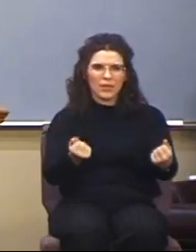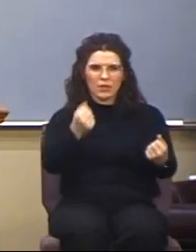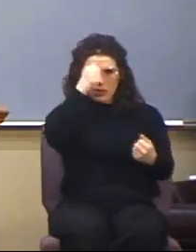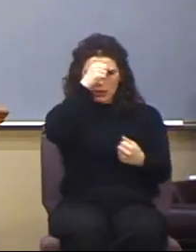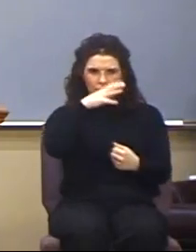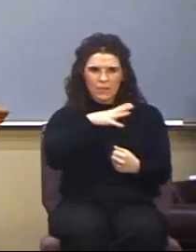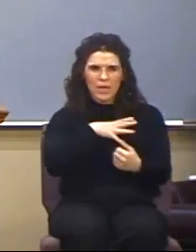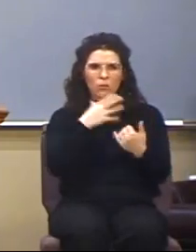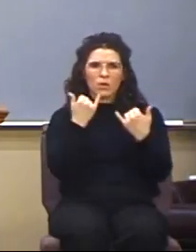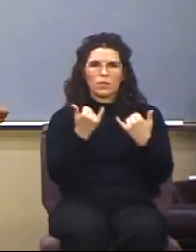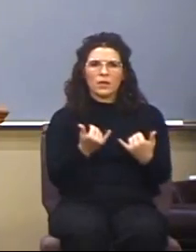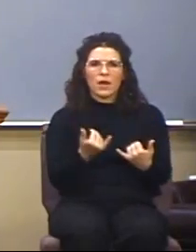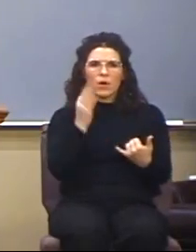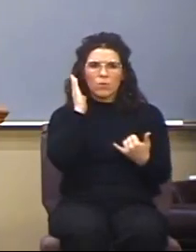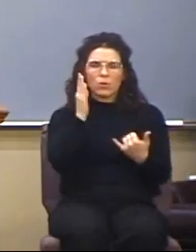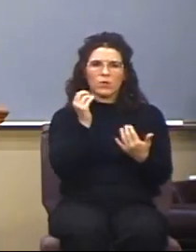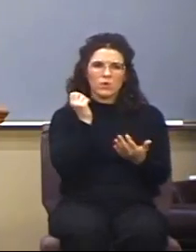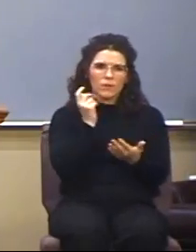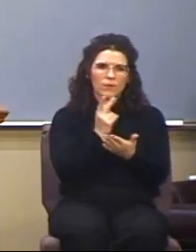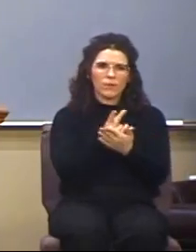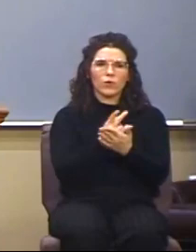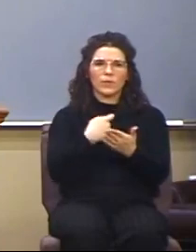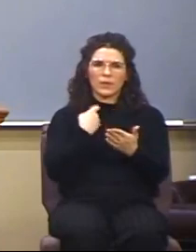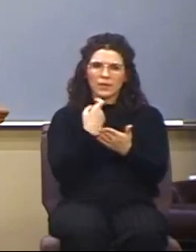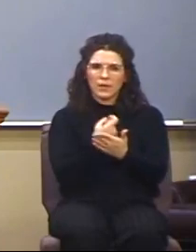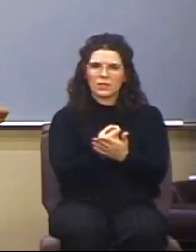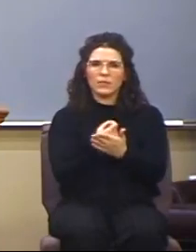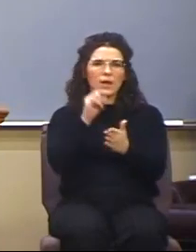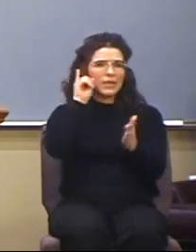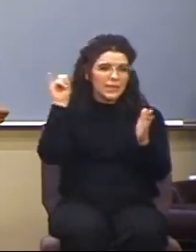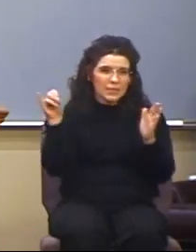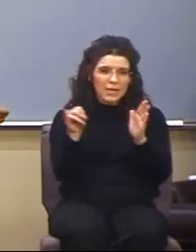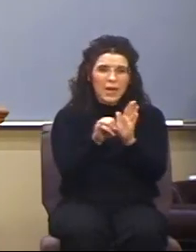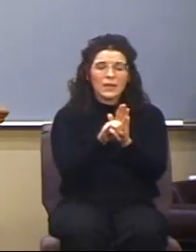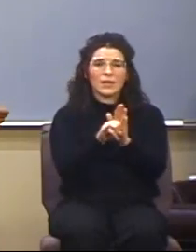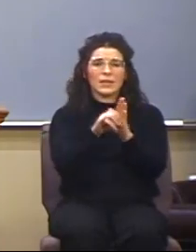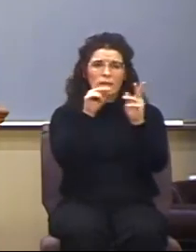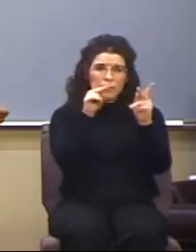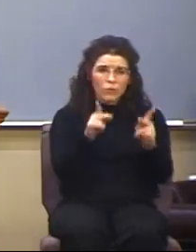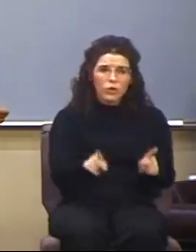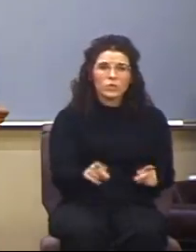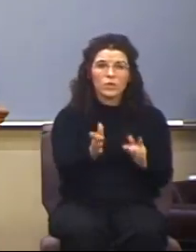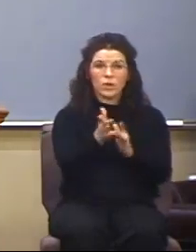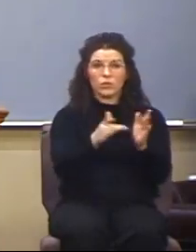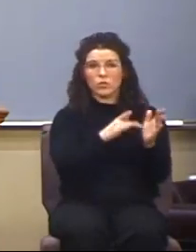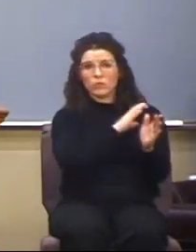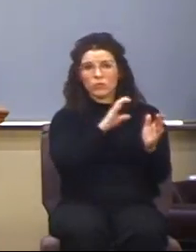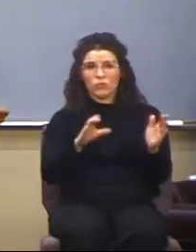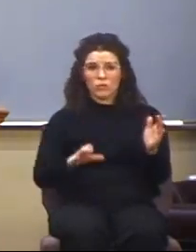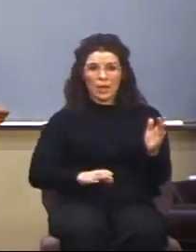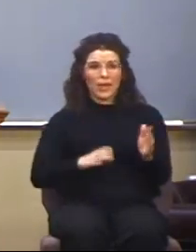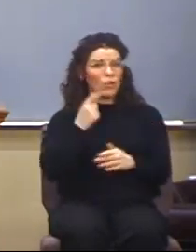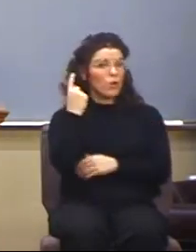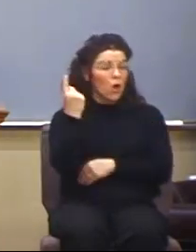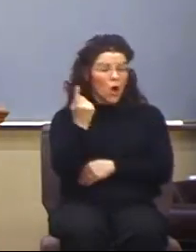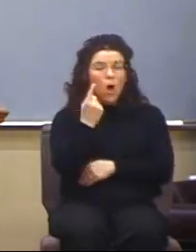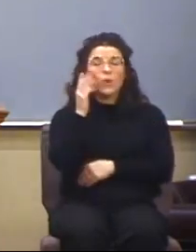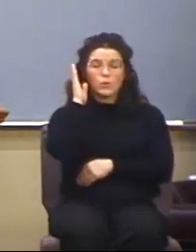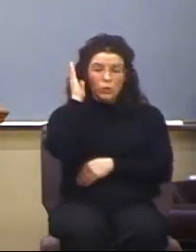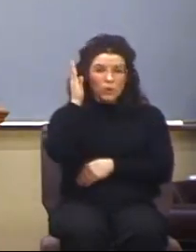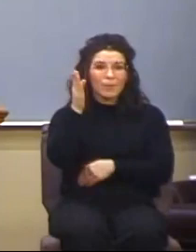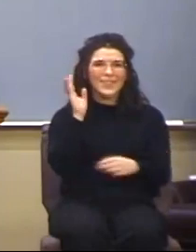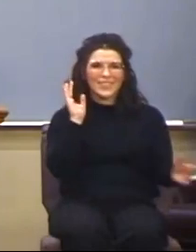and testify to the identity, the person of Jesus Christ. And there's always going to be this